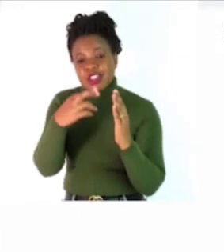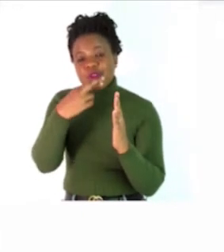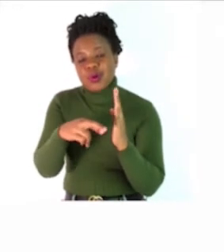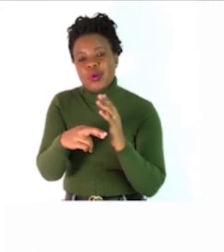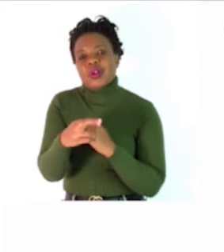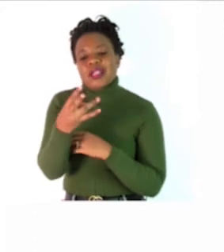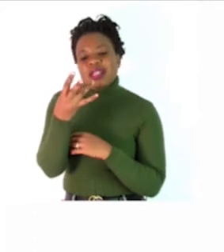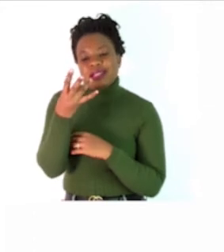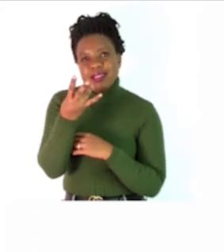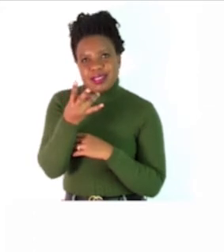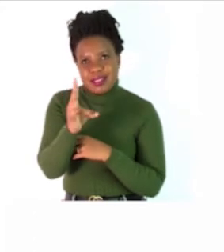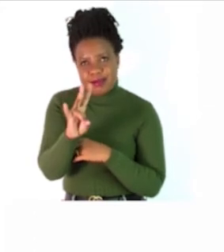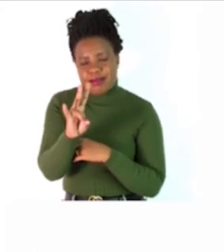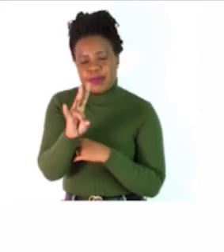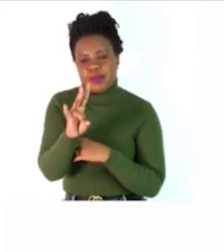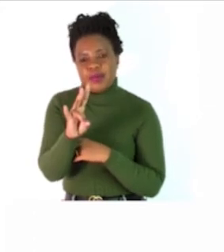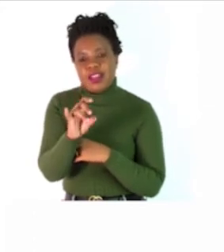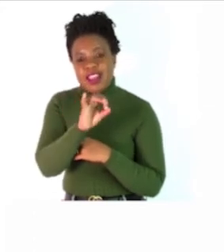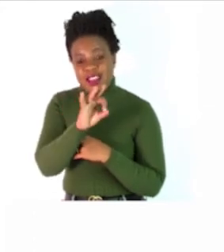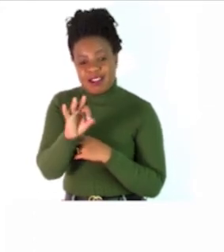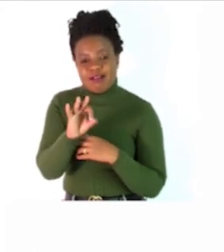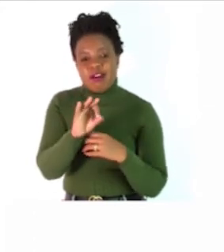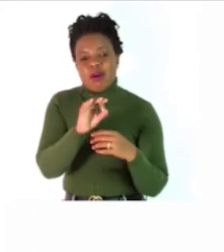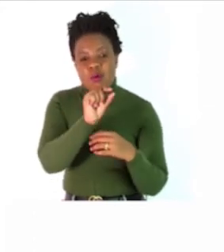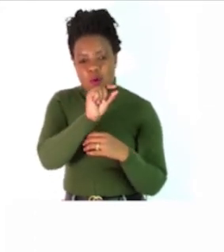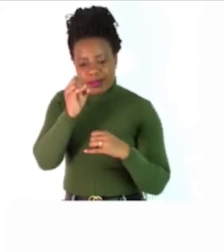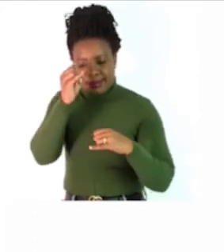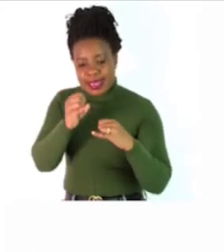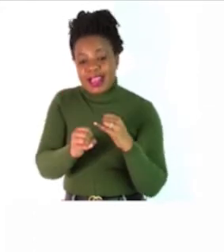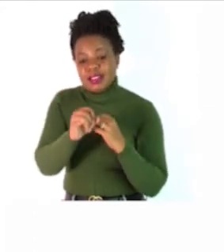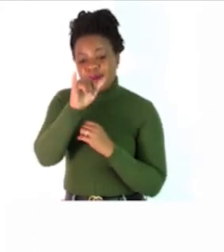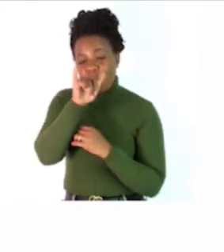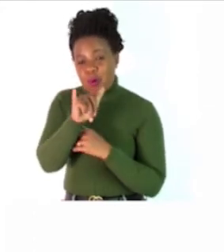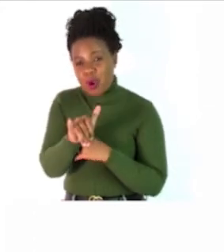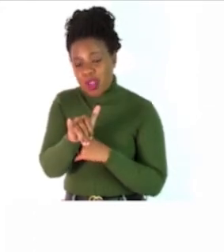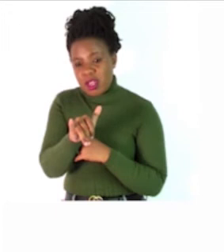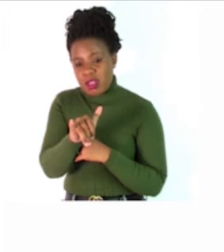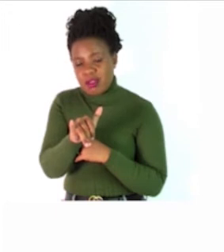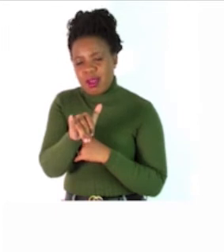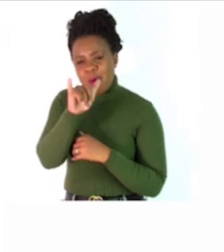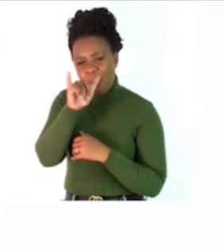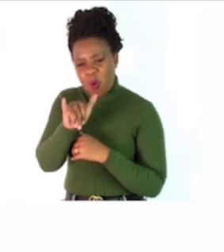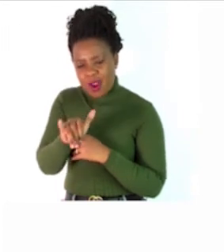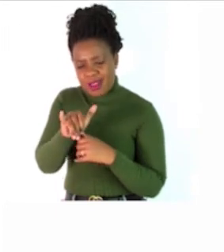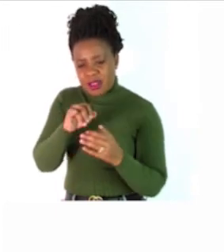we take away the y and add i e s